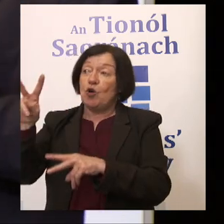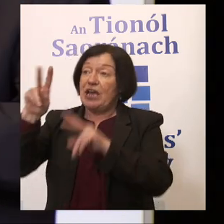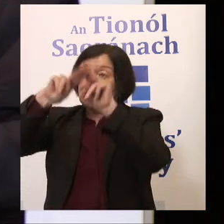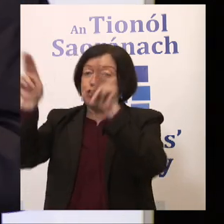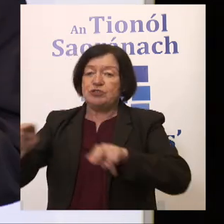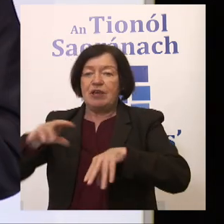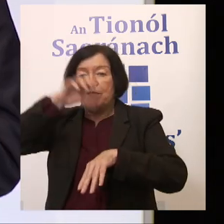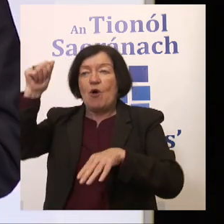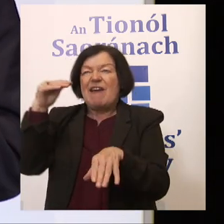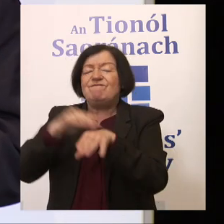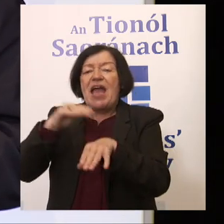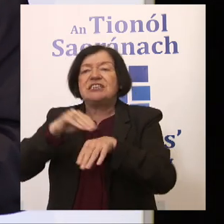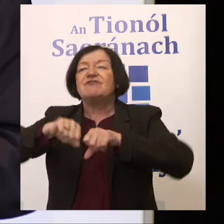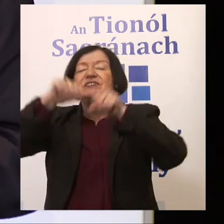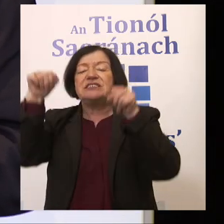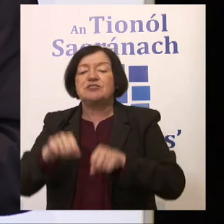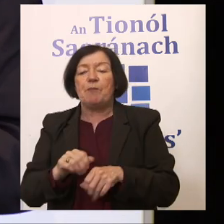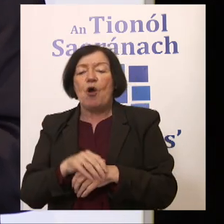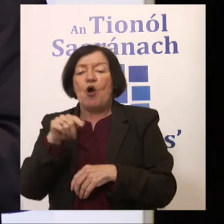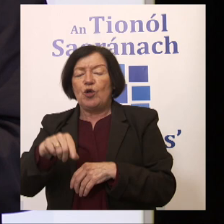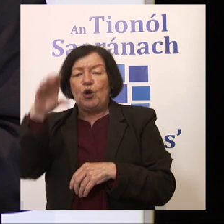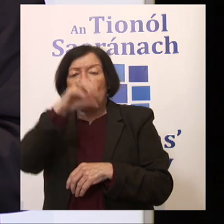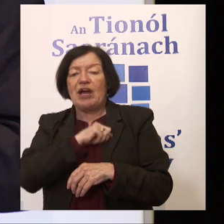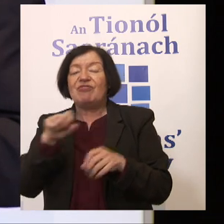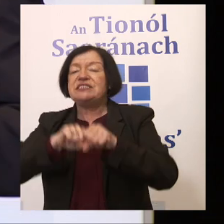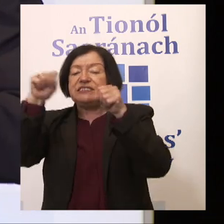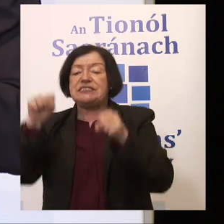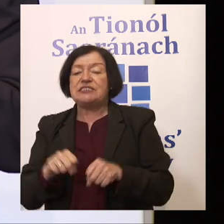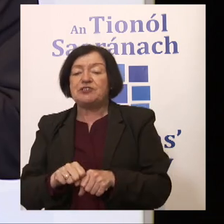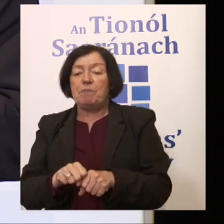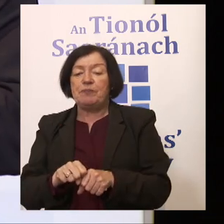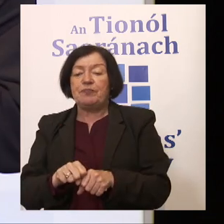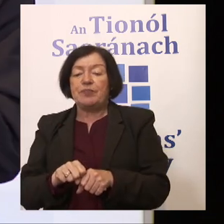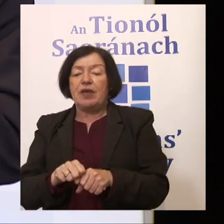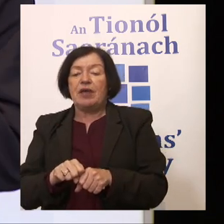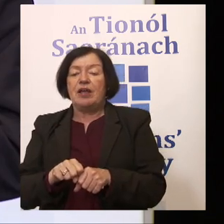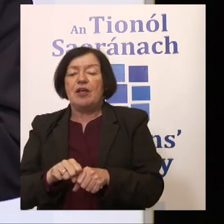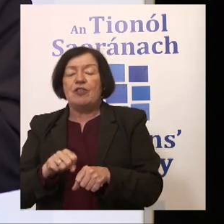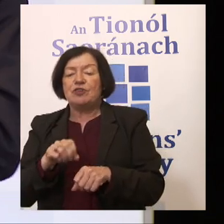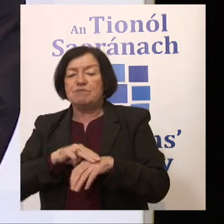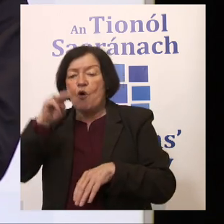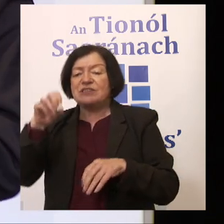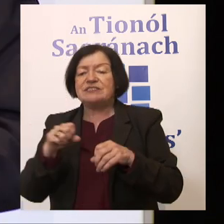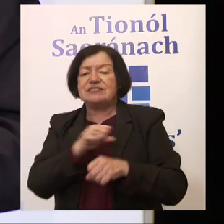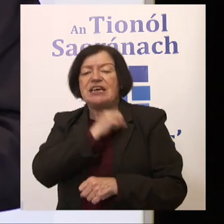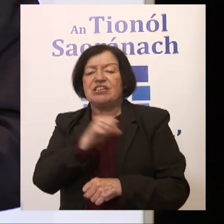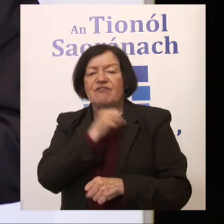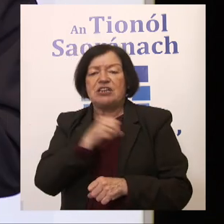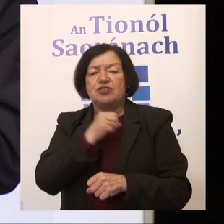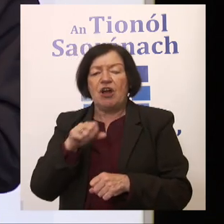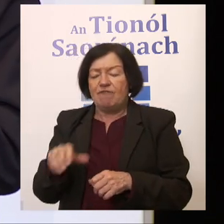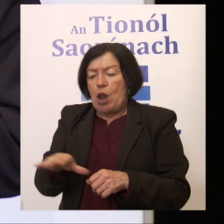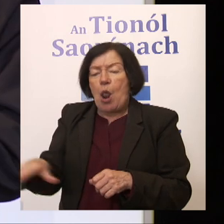most effective systems, or when you look internationally about the systems where there's most satisfaction in terms of local involvement